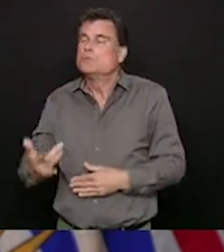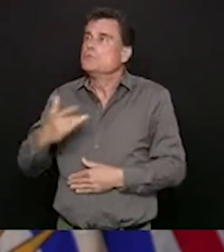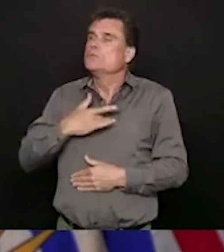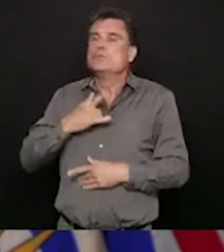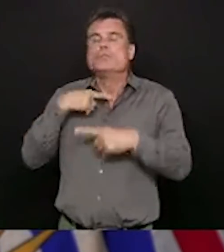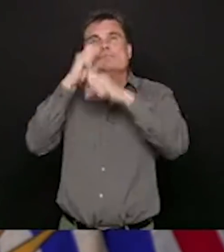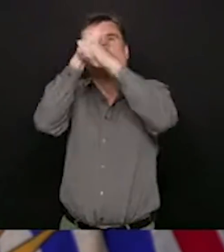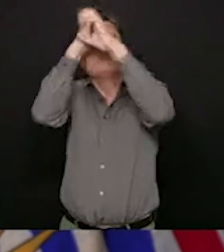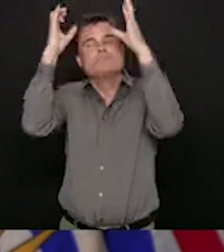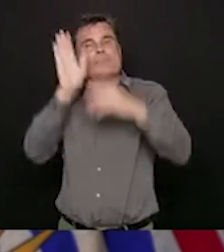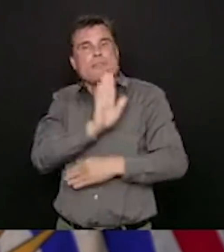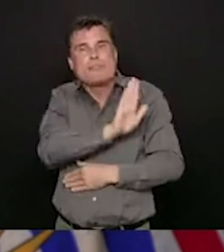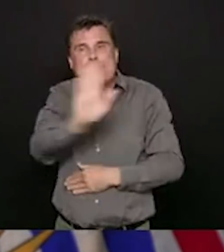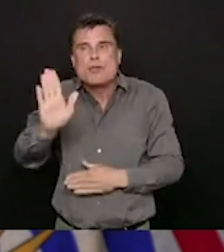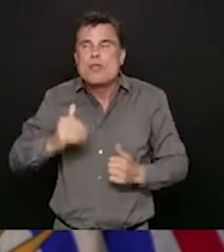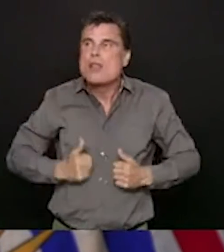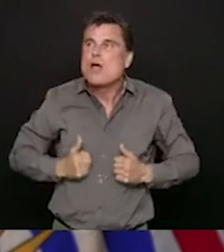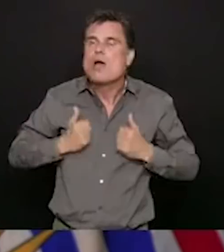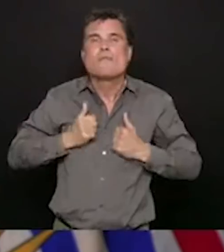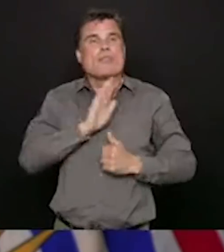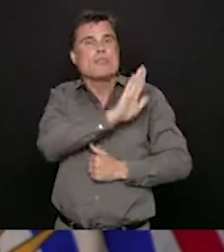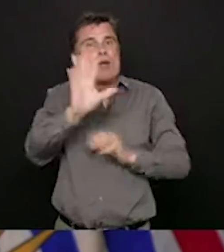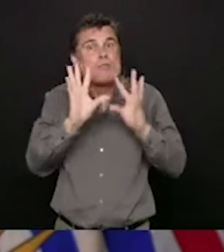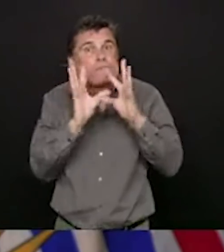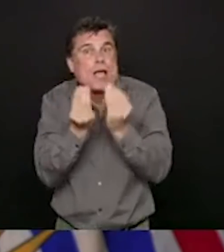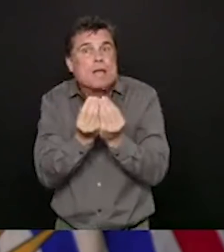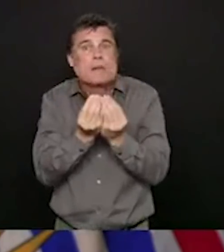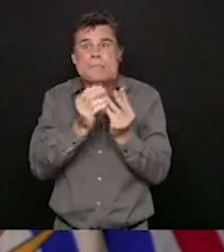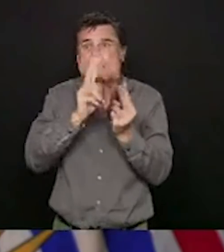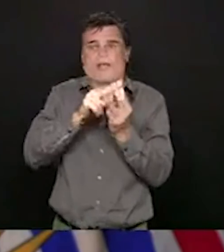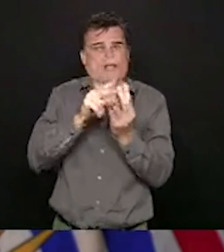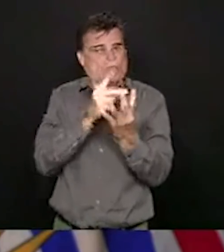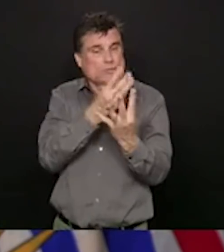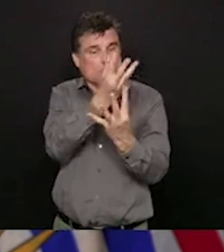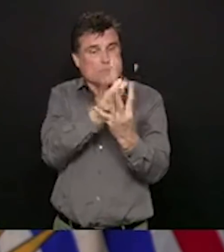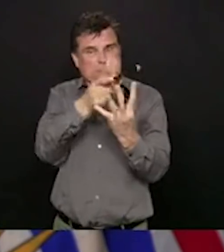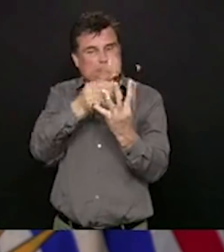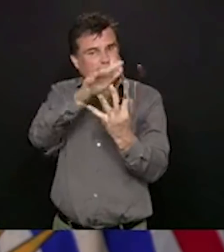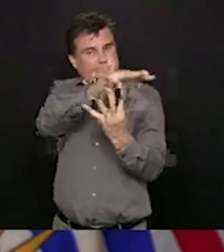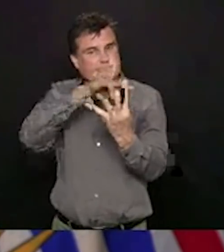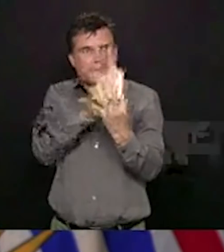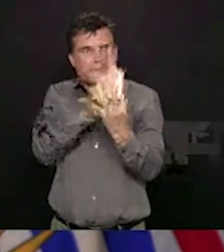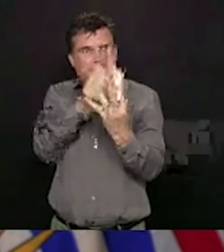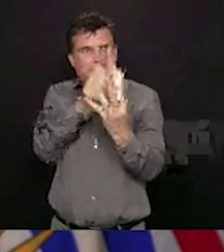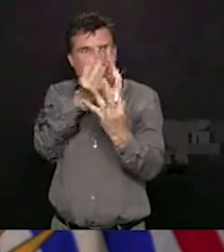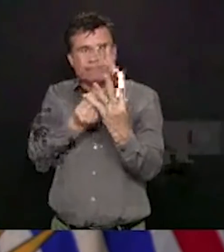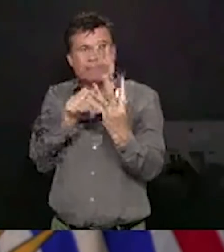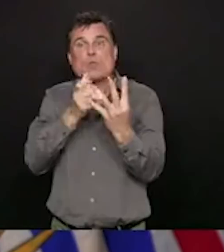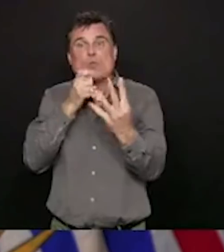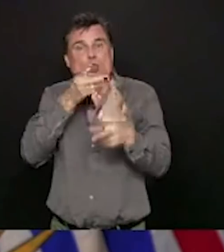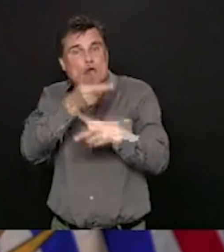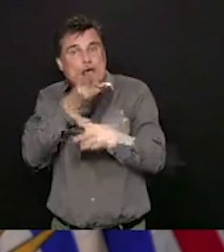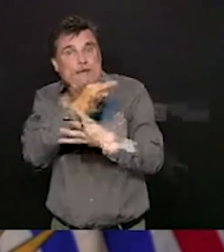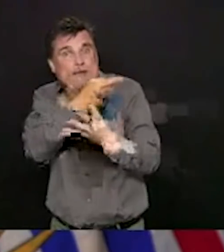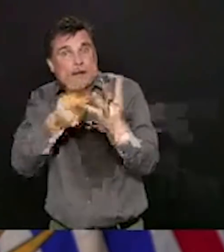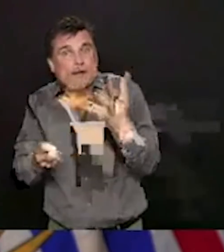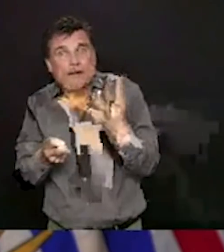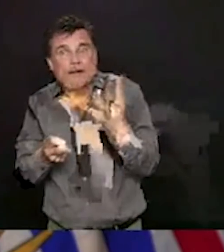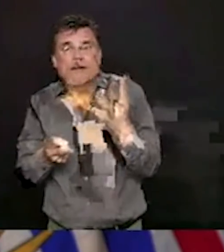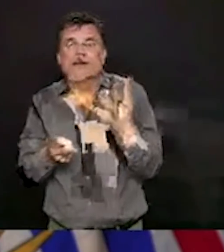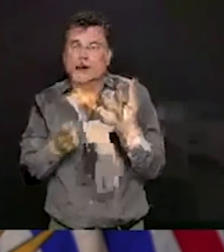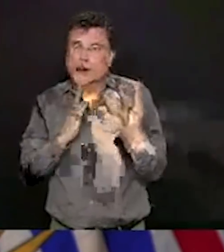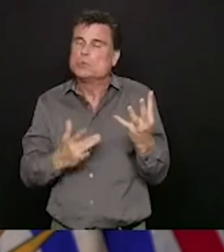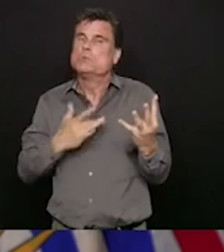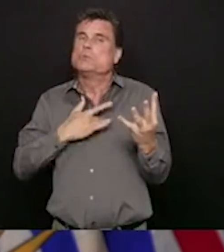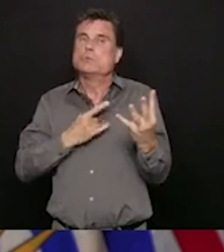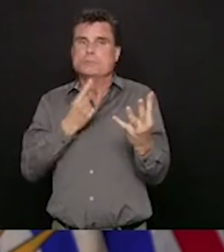to their caregivers in their communities who will miss them. Yesterday, I reported on a death in interior